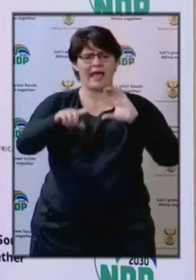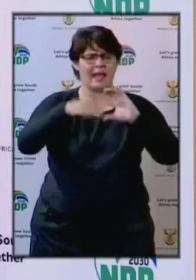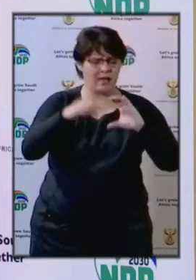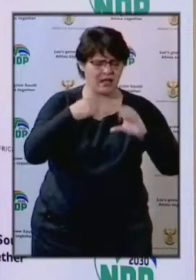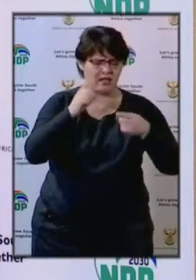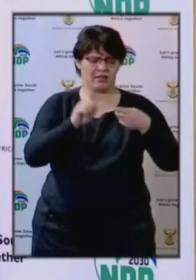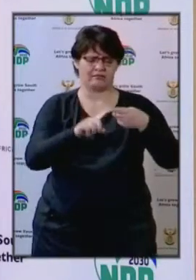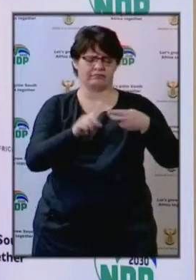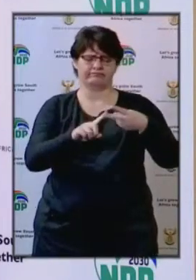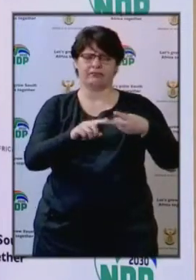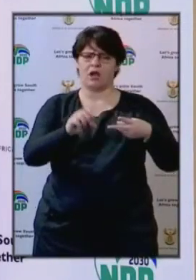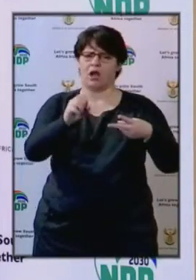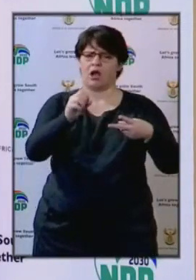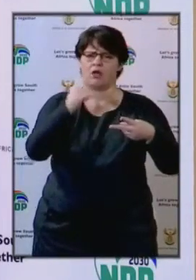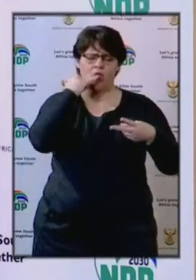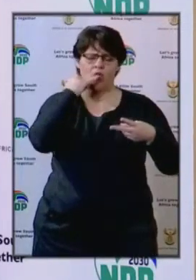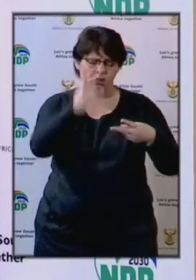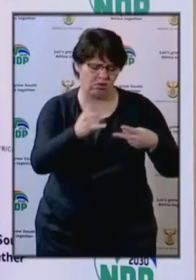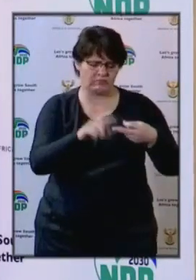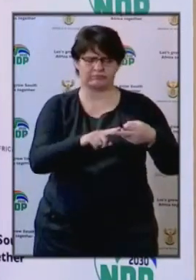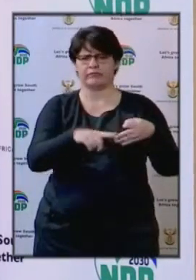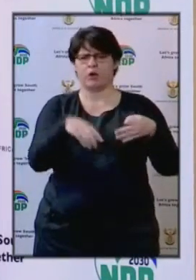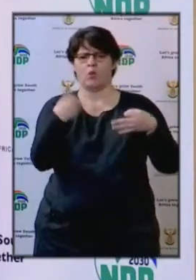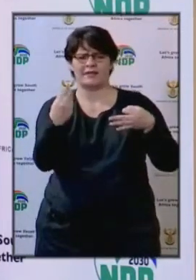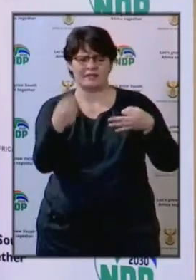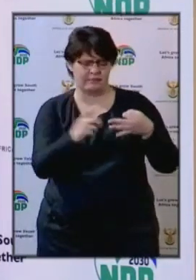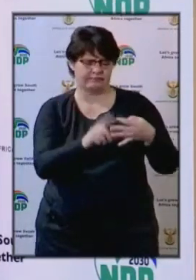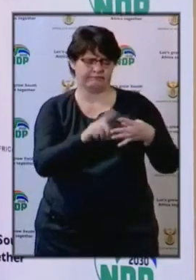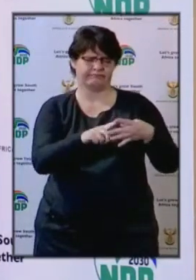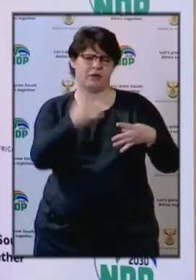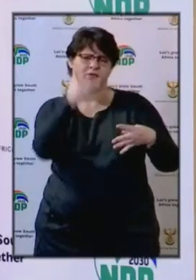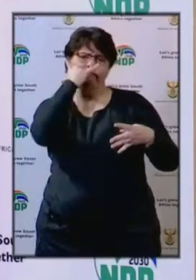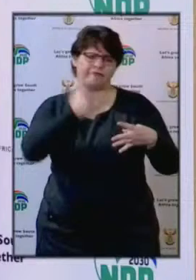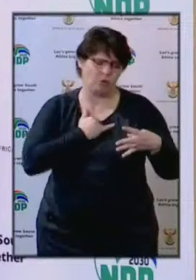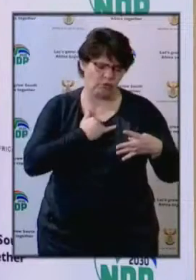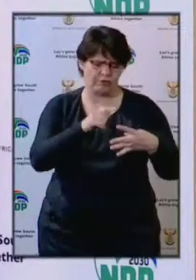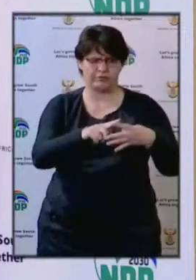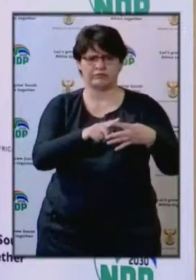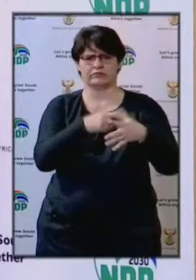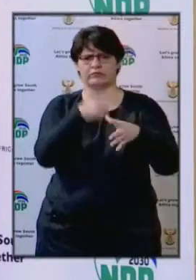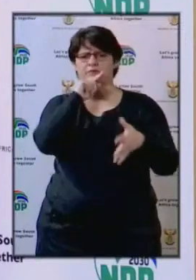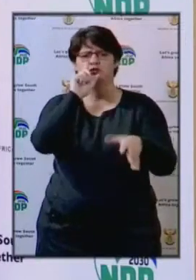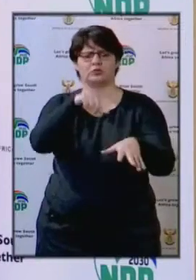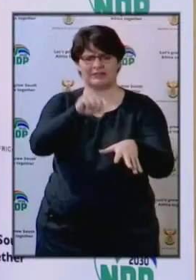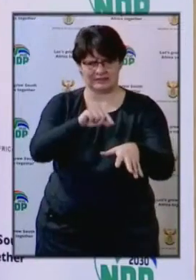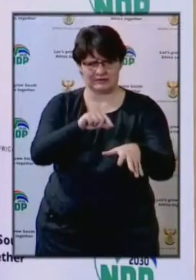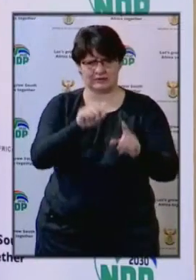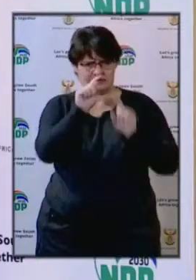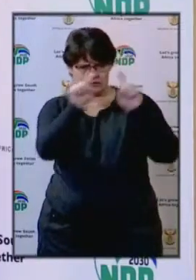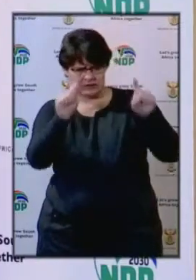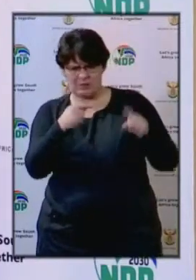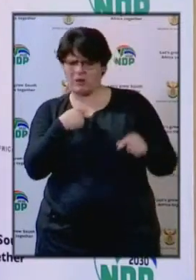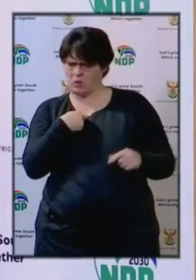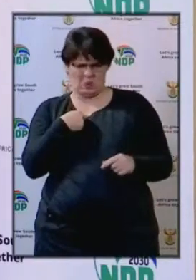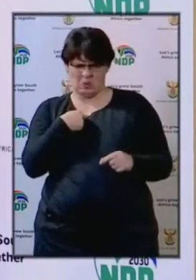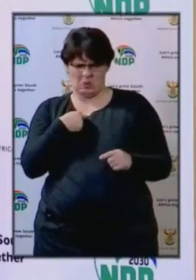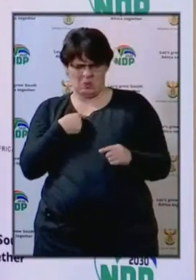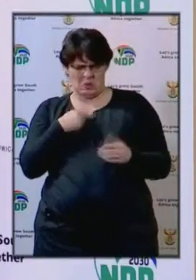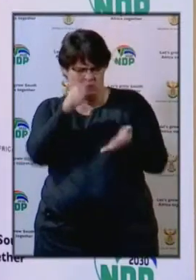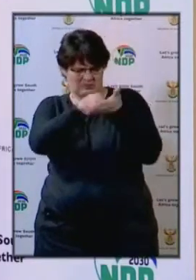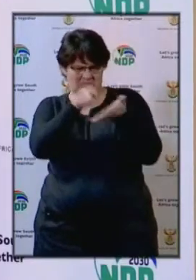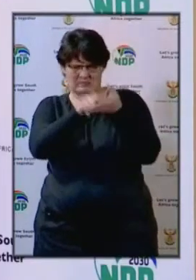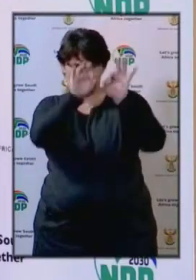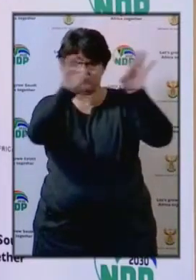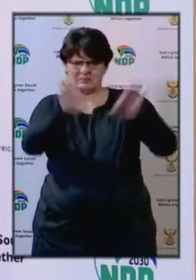through messages, through WhatsApp, through Facebook, through Twitter, that a number of applicants had experienced challenges.